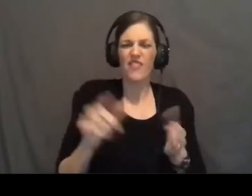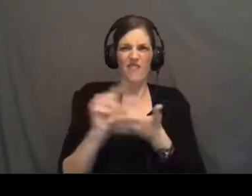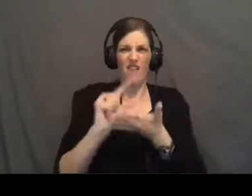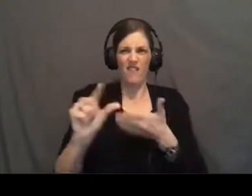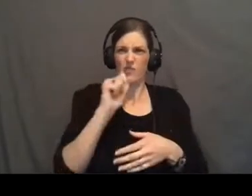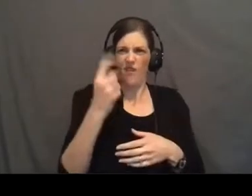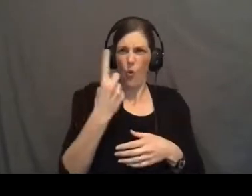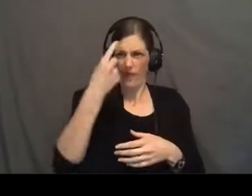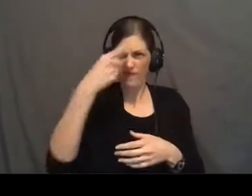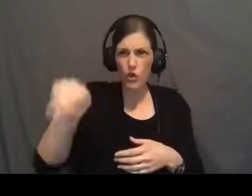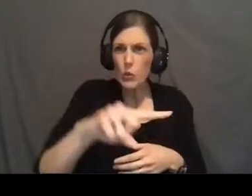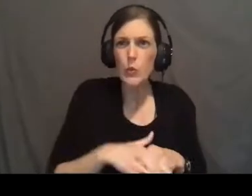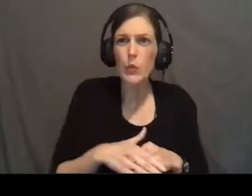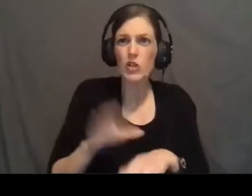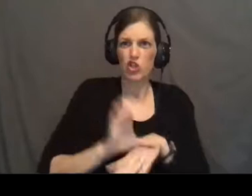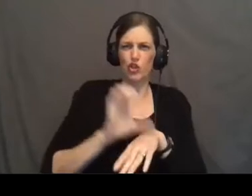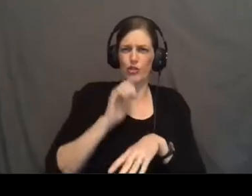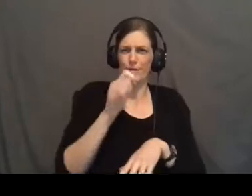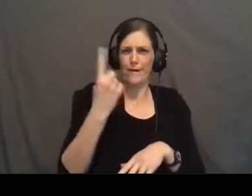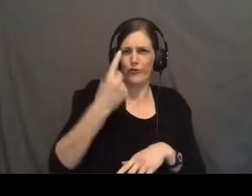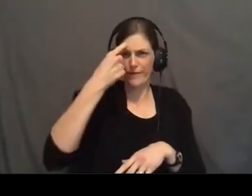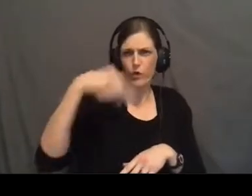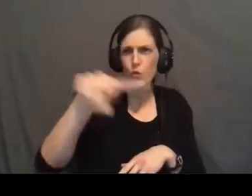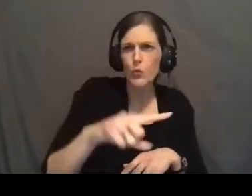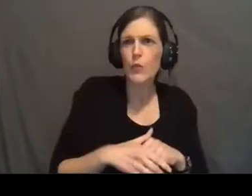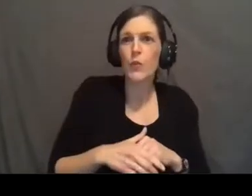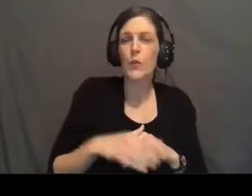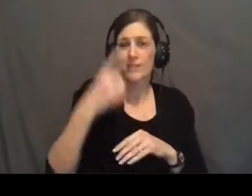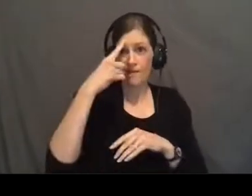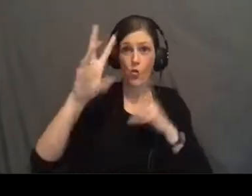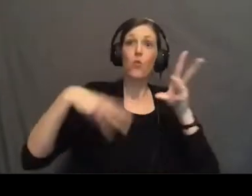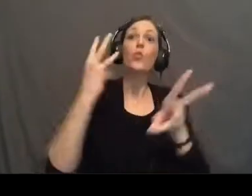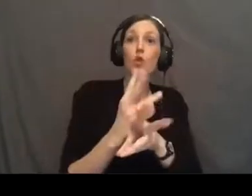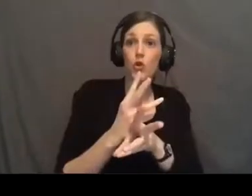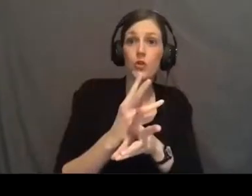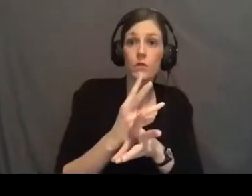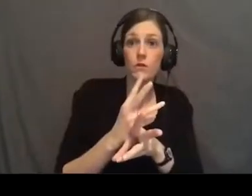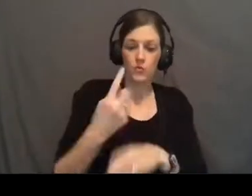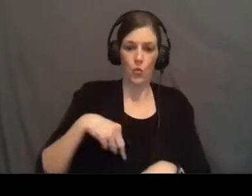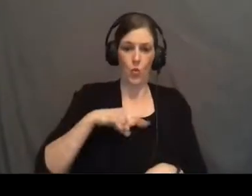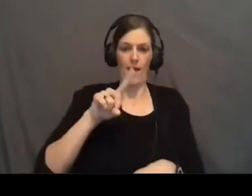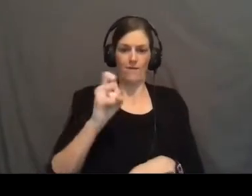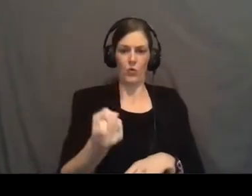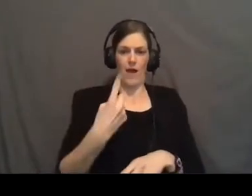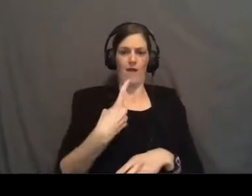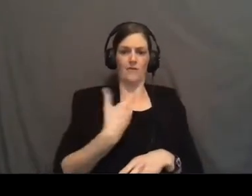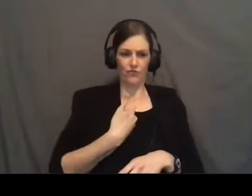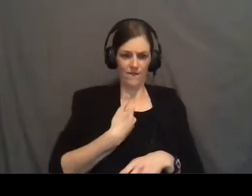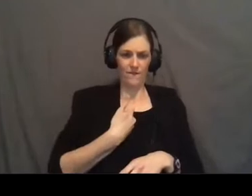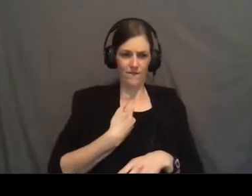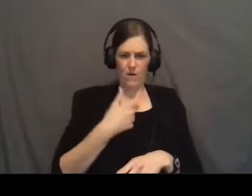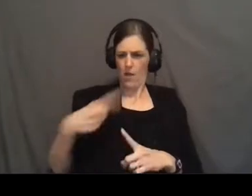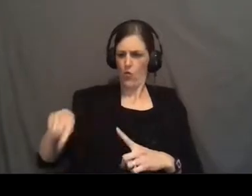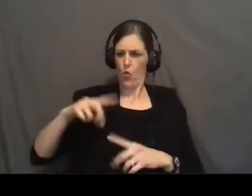just for you. Church isn't just for you. It's for the world. And so we have to ask ourselves the question about those